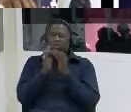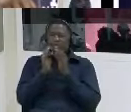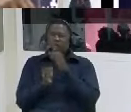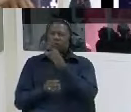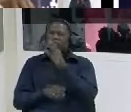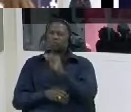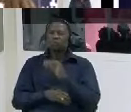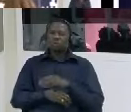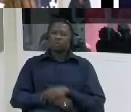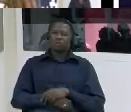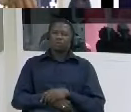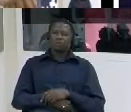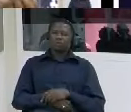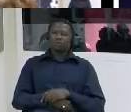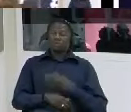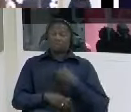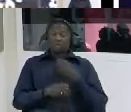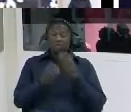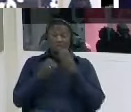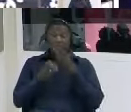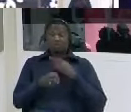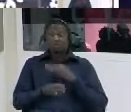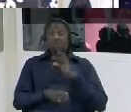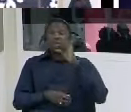was charged for treason and conspiracy